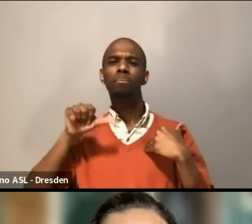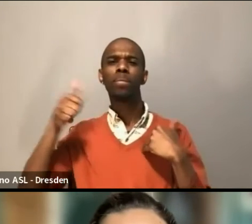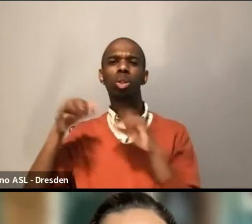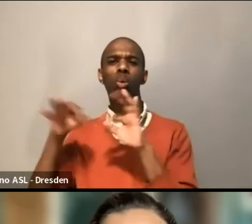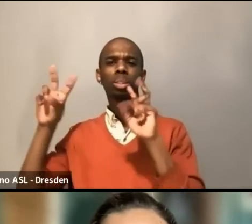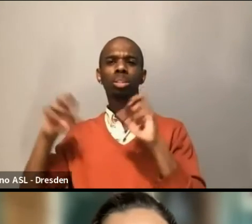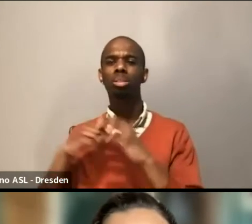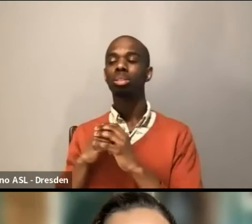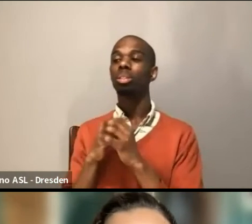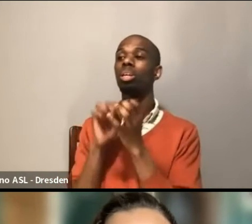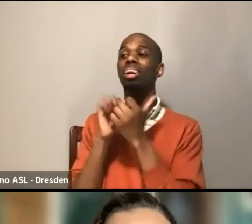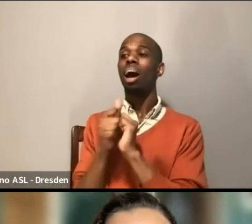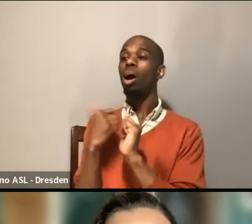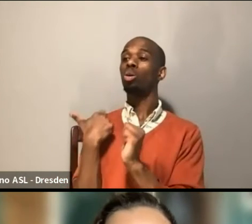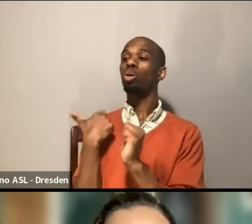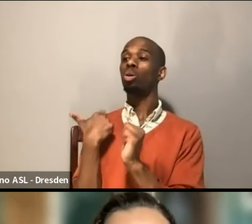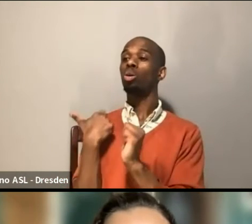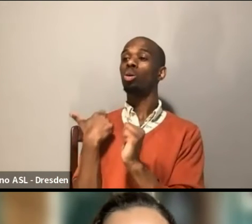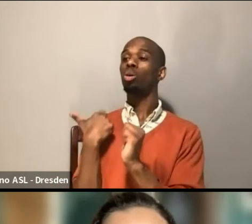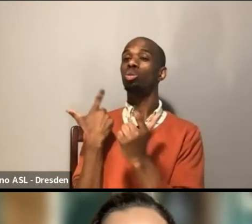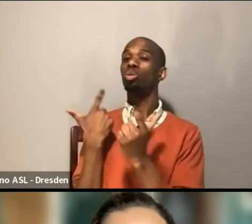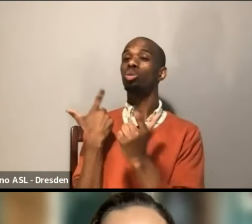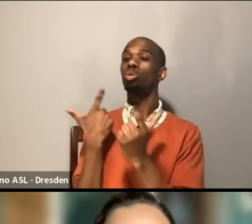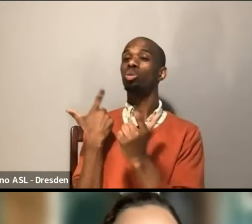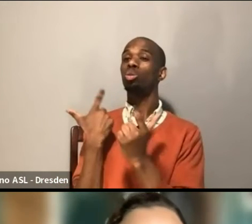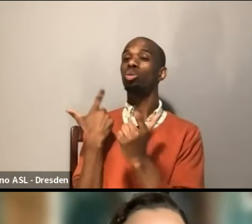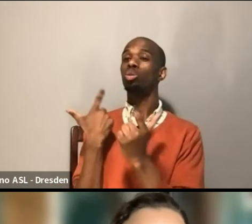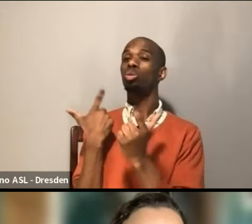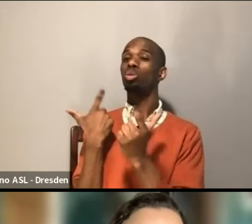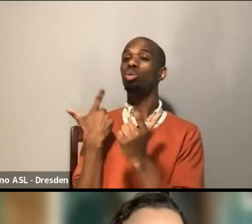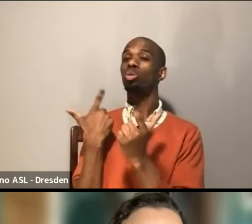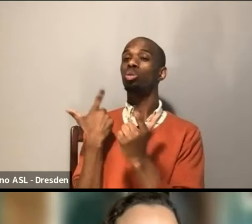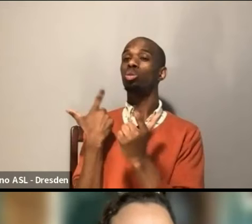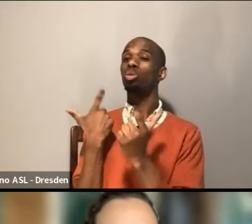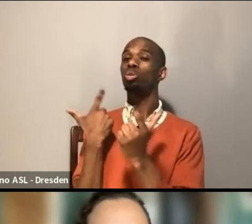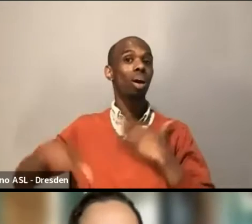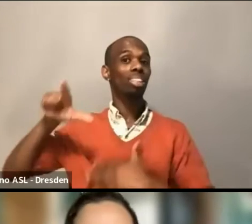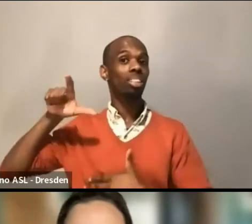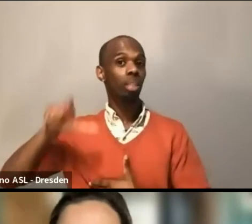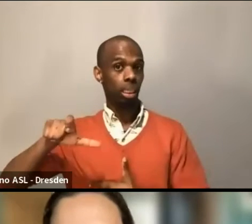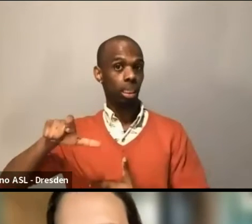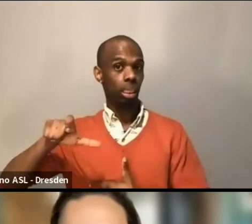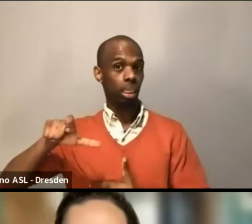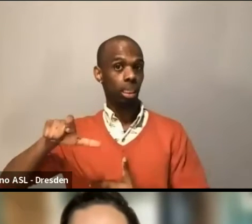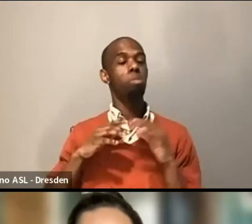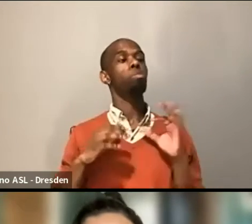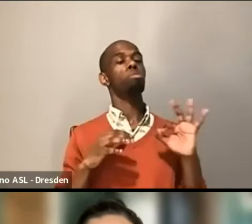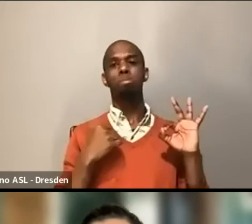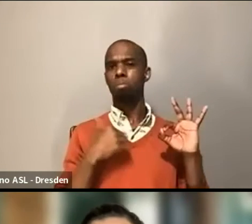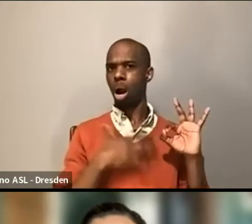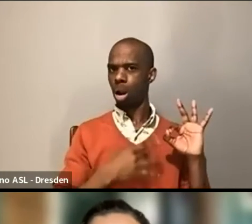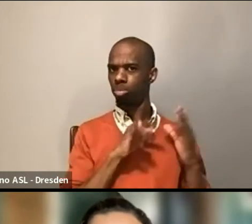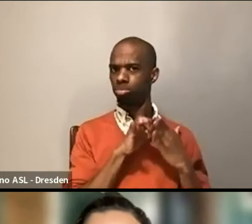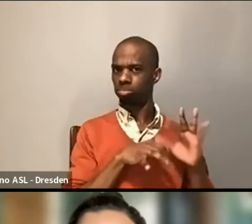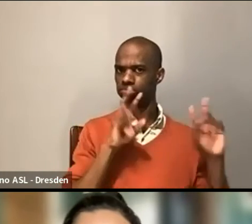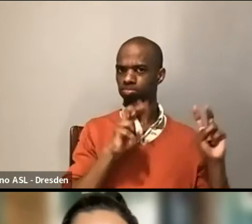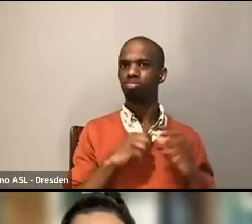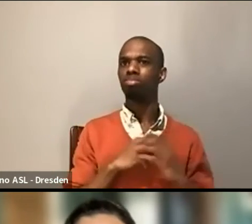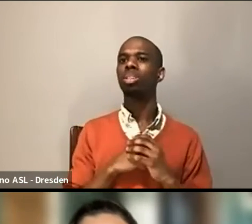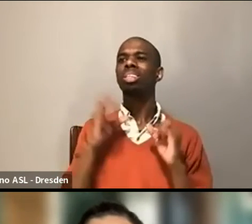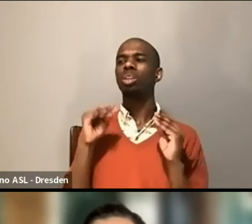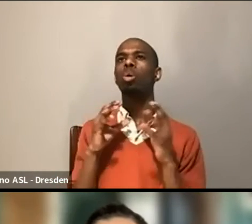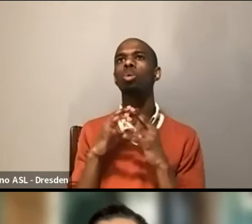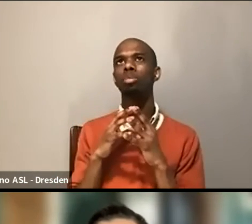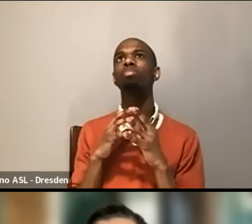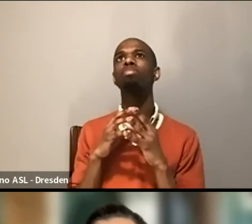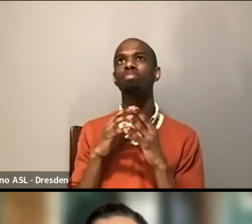spent with the caregivers in your organization, hearing them? Because if you haven't heard either, we're not listening, um, in